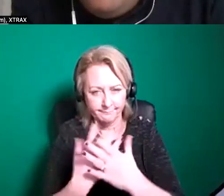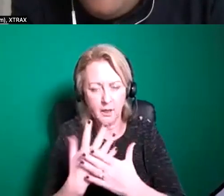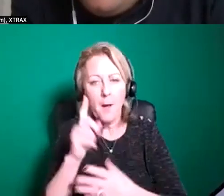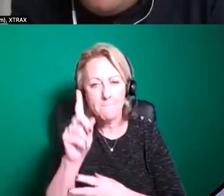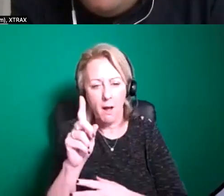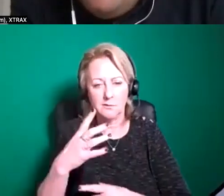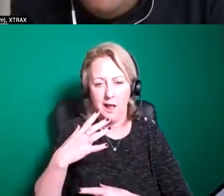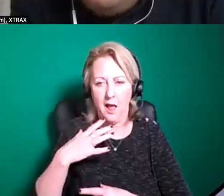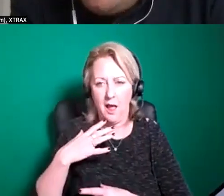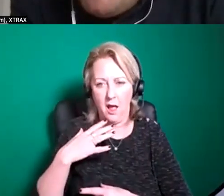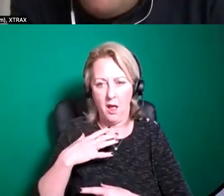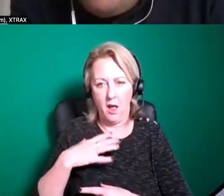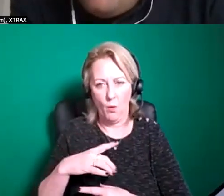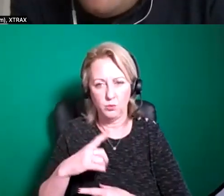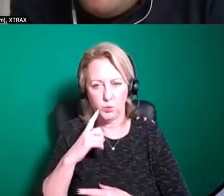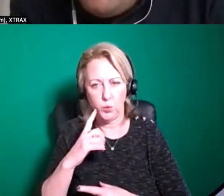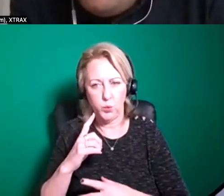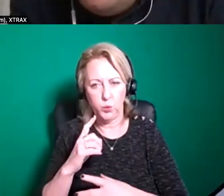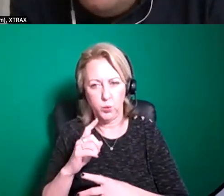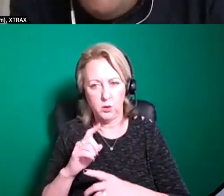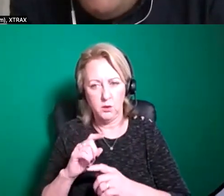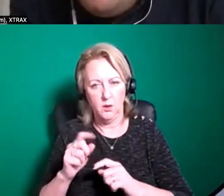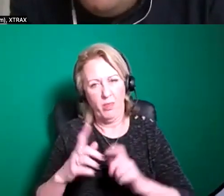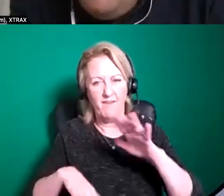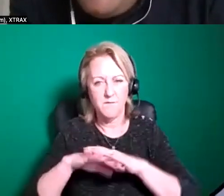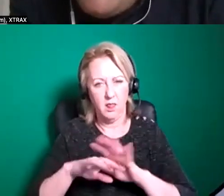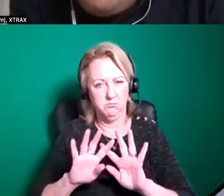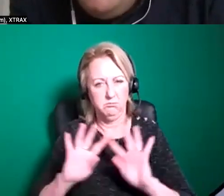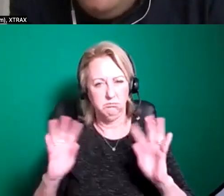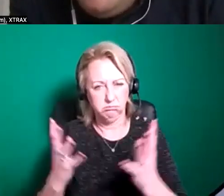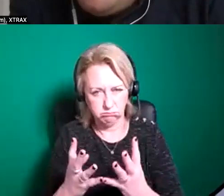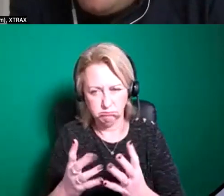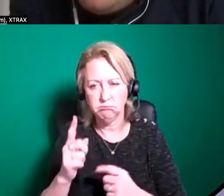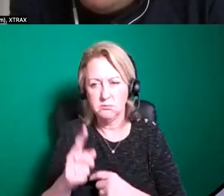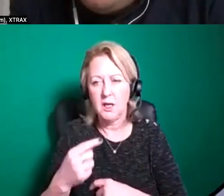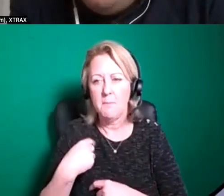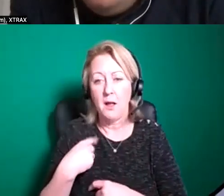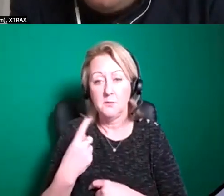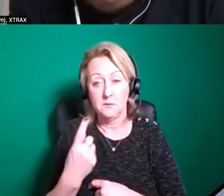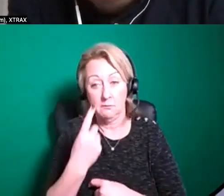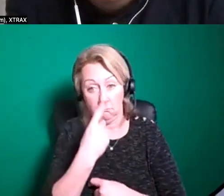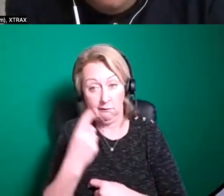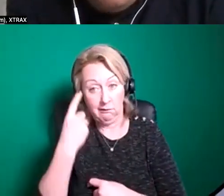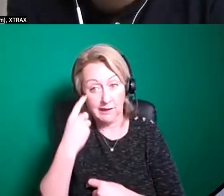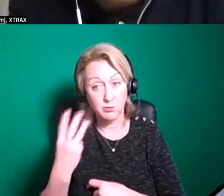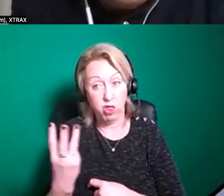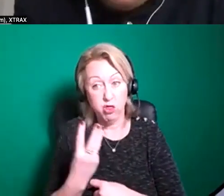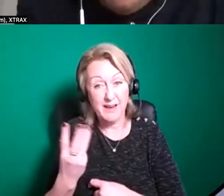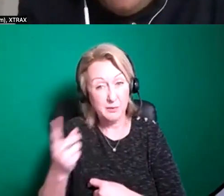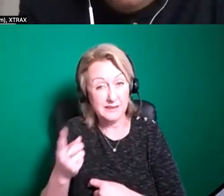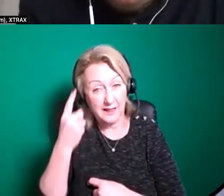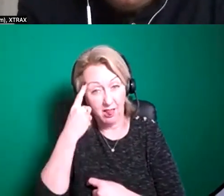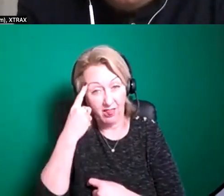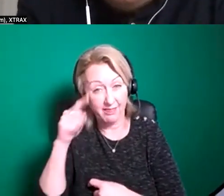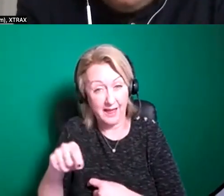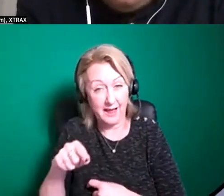fully realize i've done some performances though uh it will be a cast of three is this considered a new piece still and so